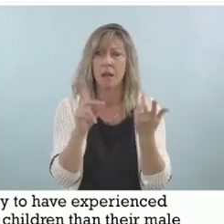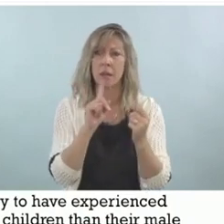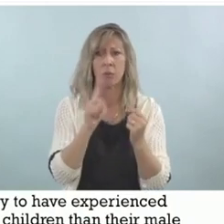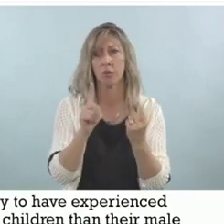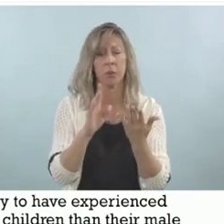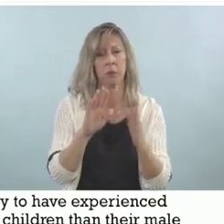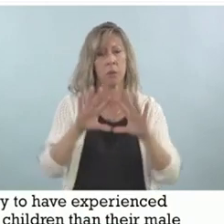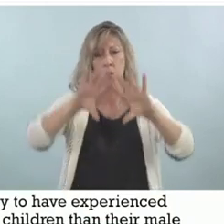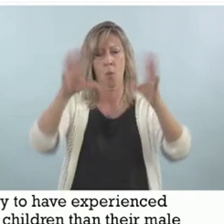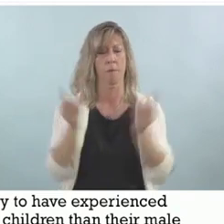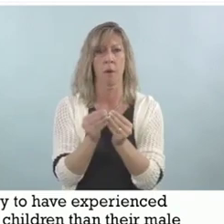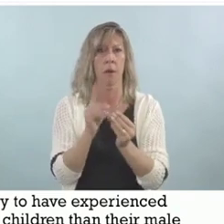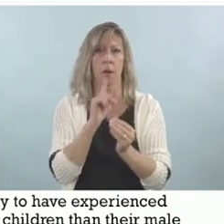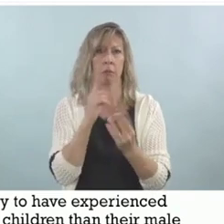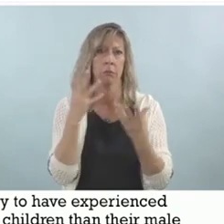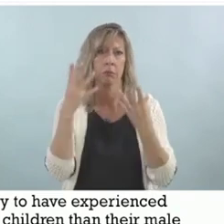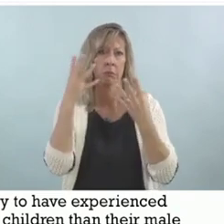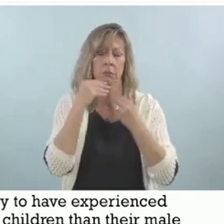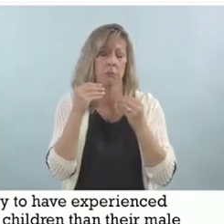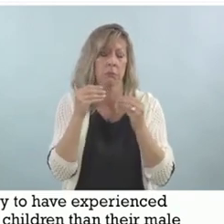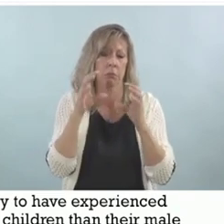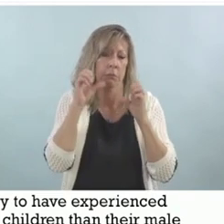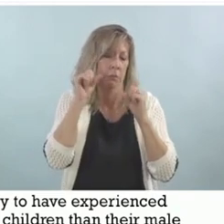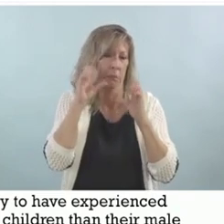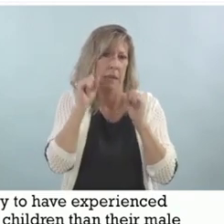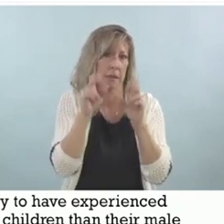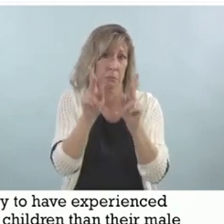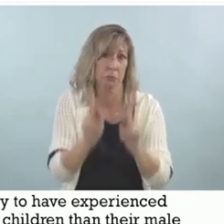so,